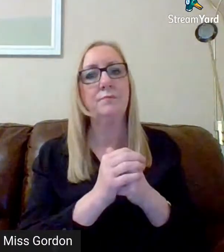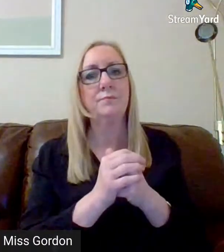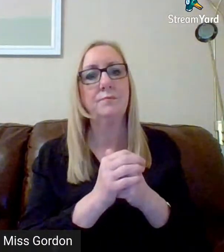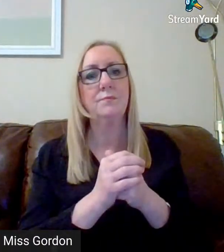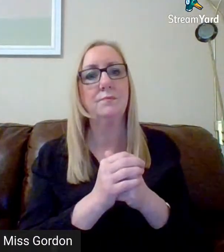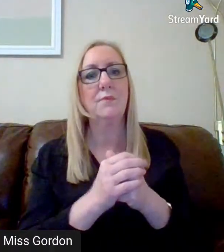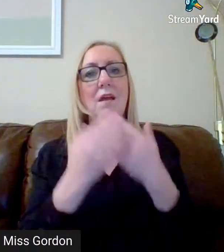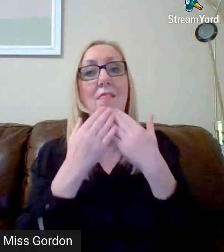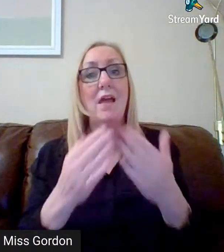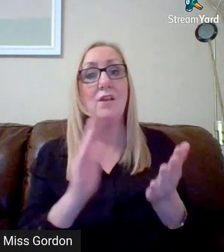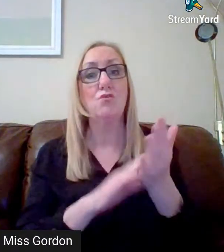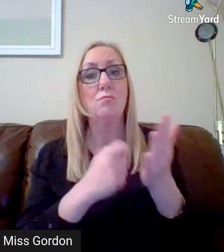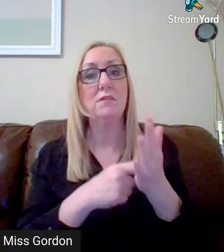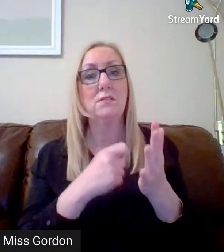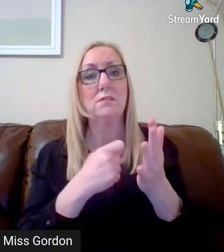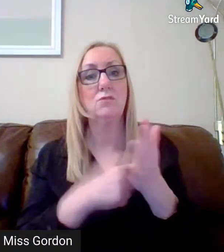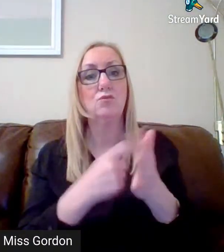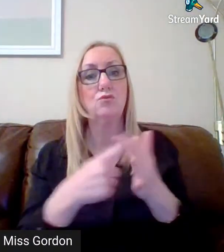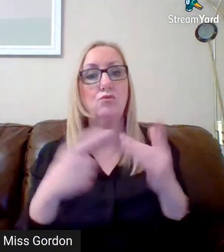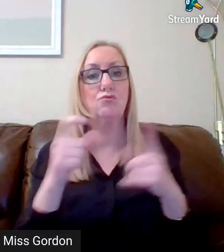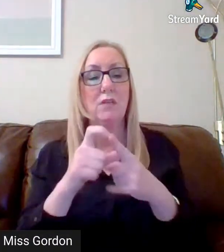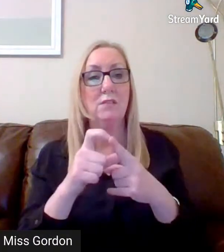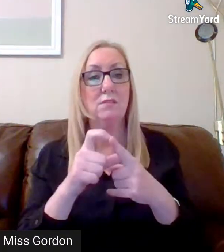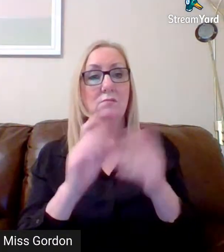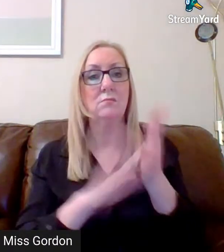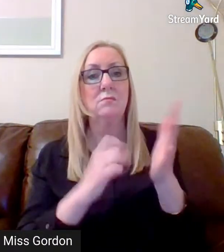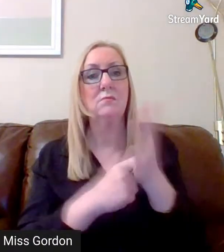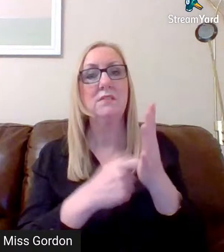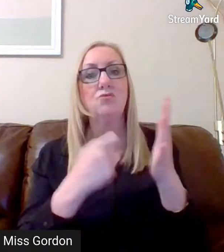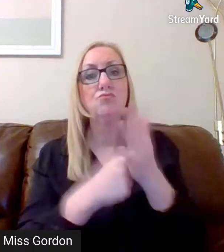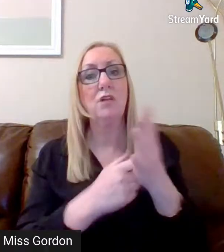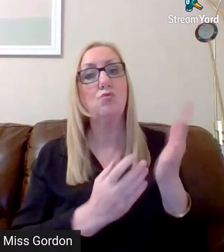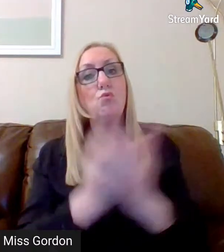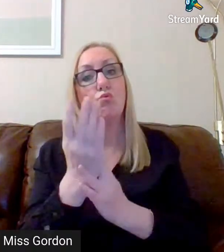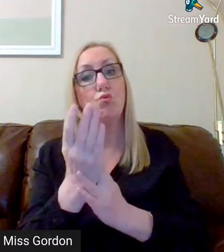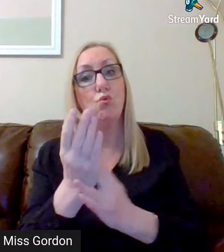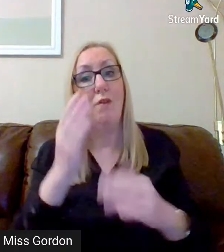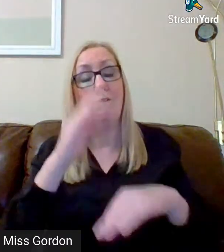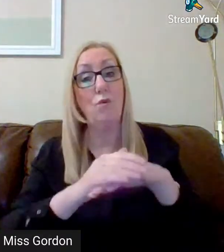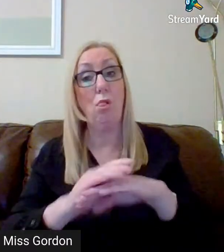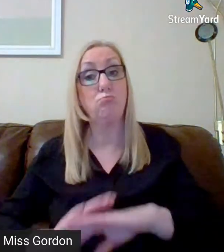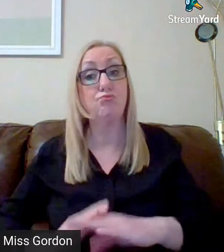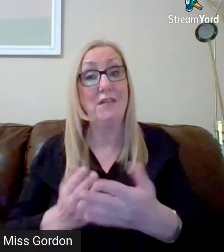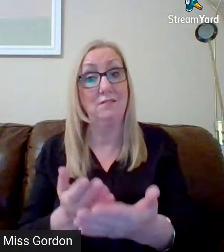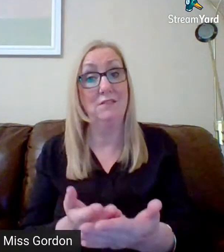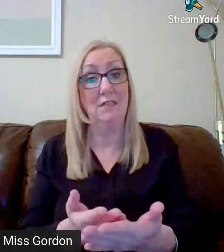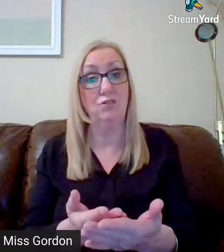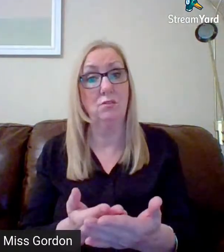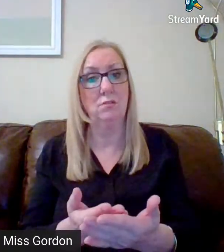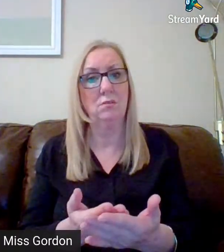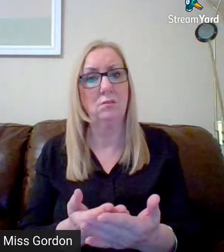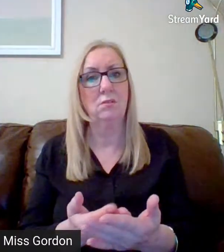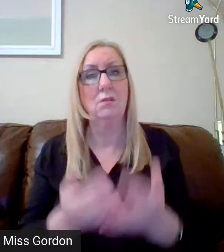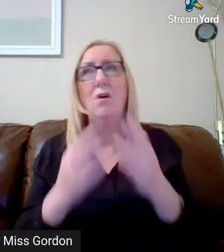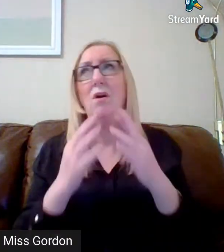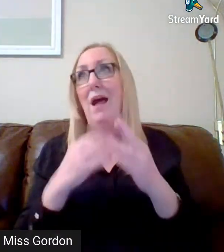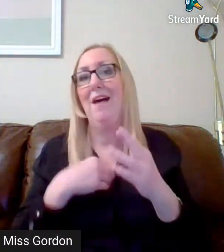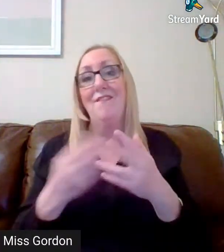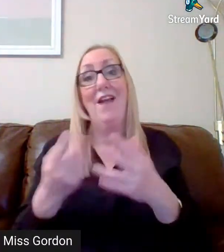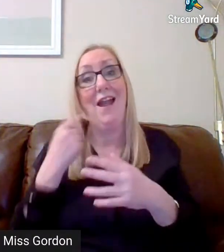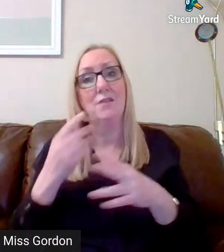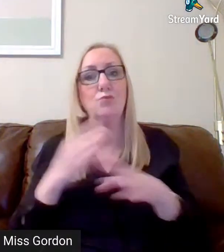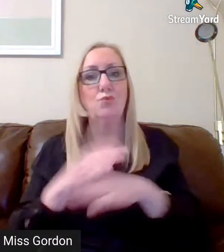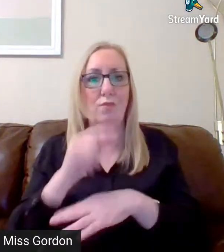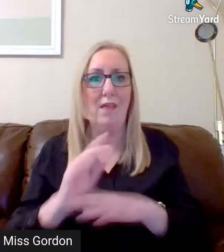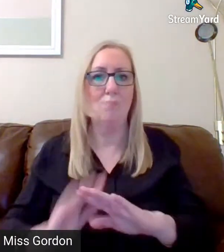I hope you found that useful there. Mr. Reid's going through the full presentation there. And to be honest with I've heard him doing that presentation